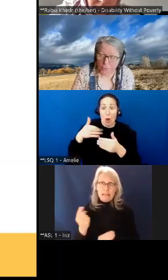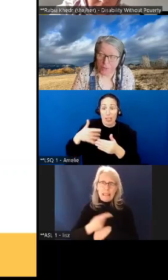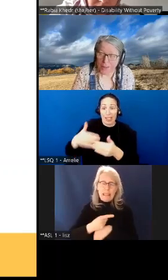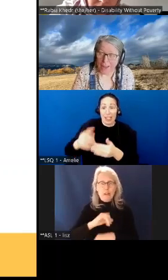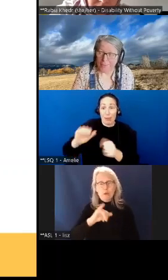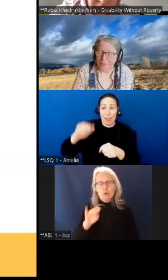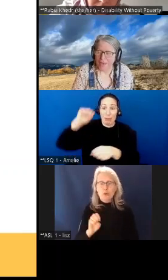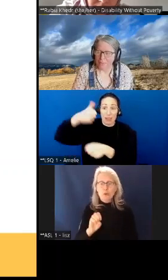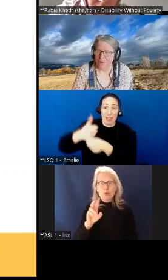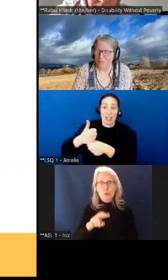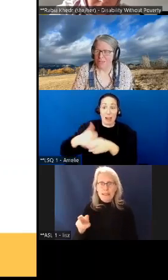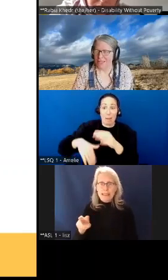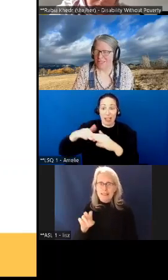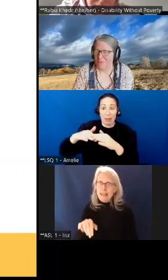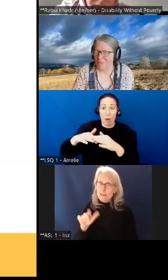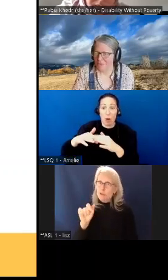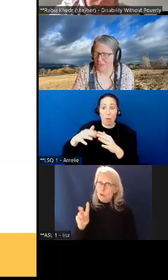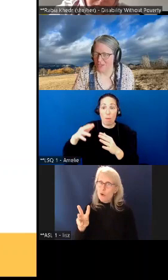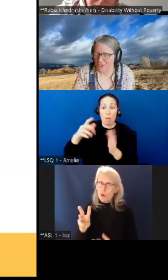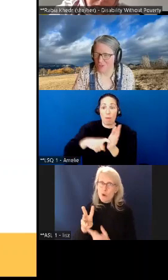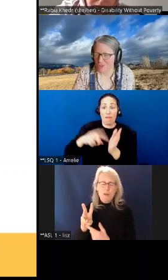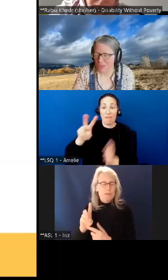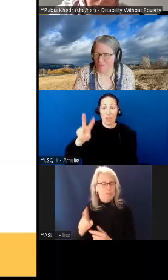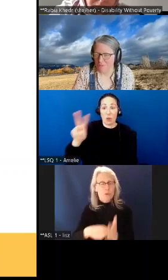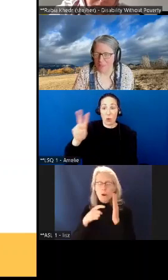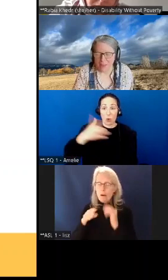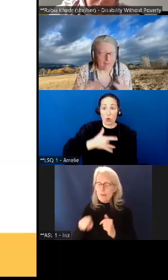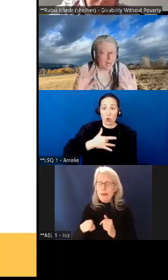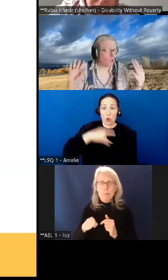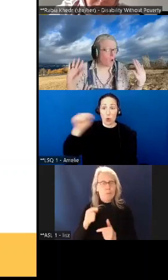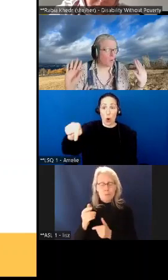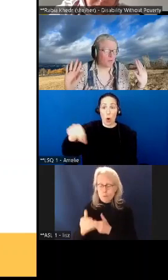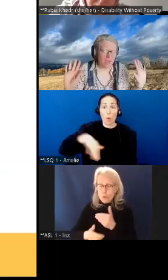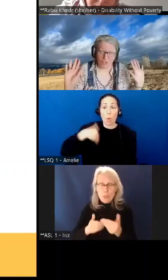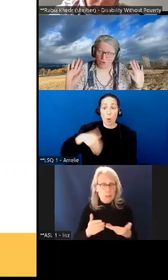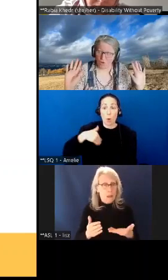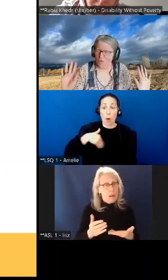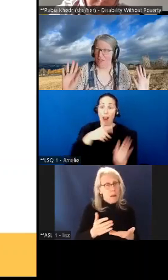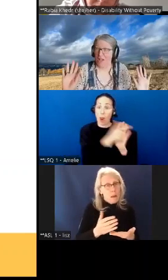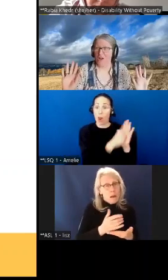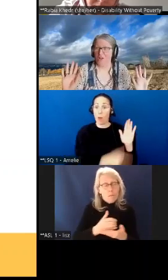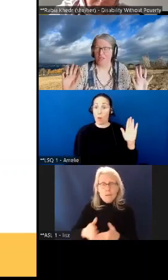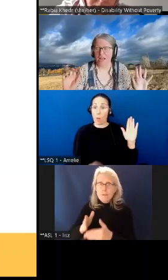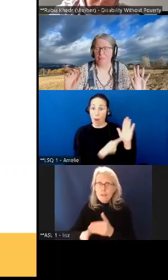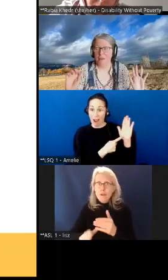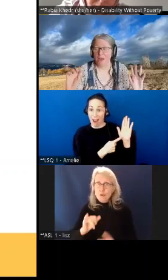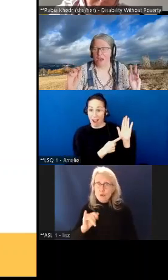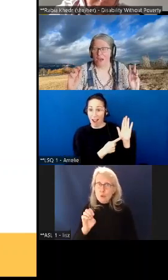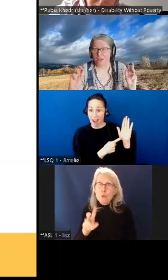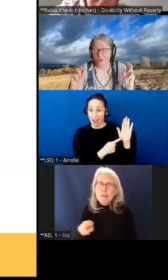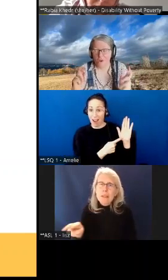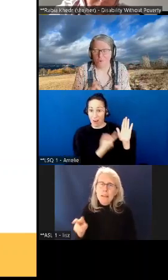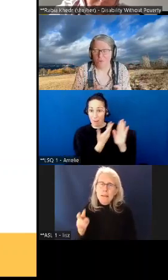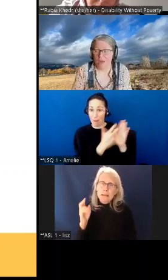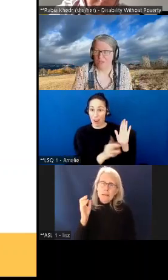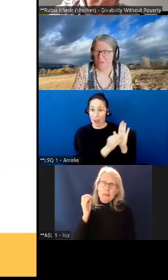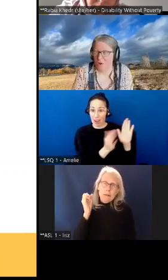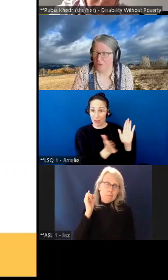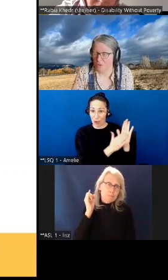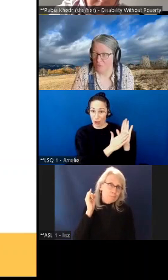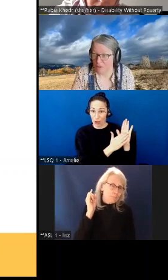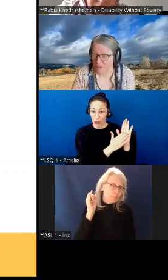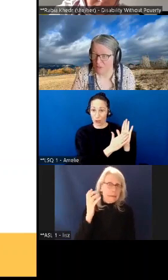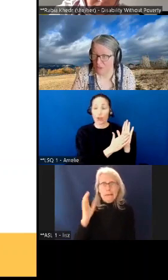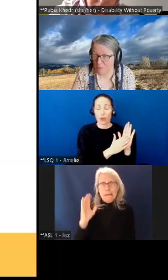set by law and that that process has to be finished another year from there and i know that's an awfully long time i know that